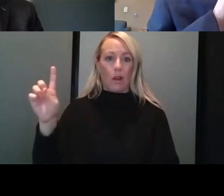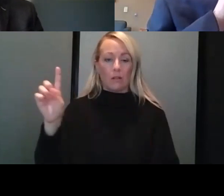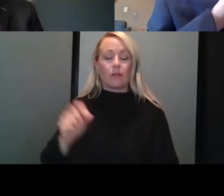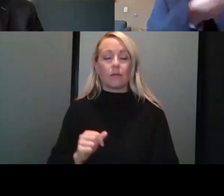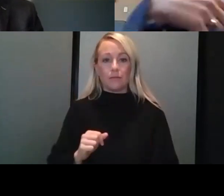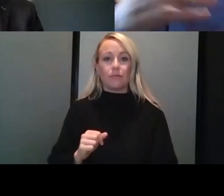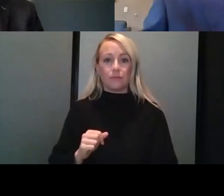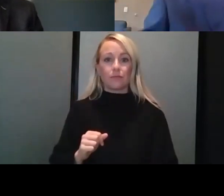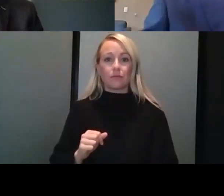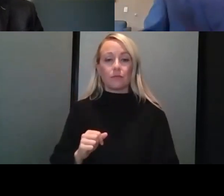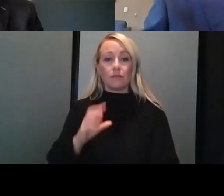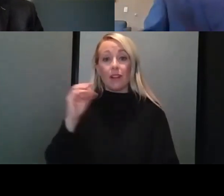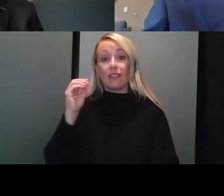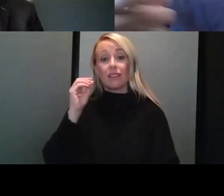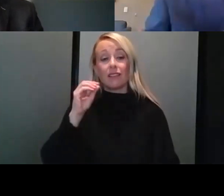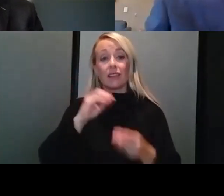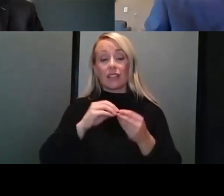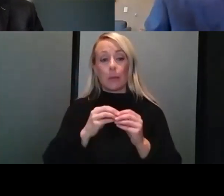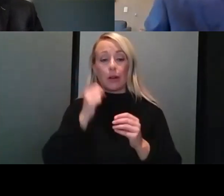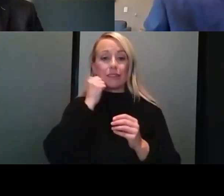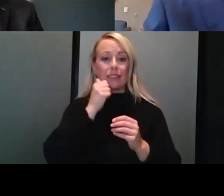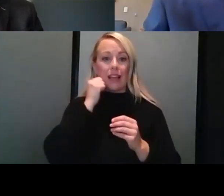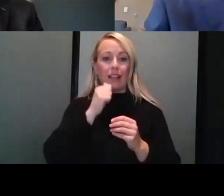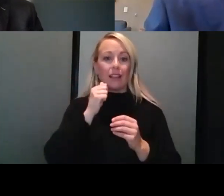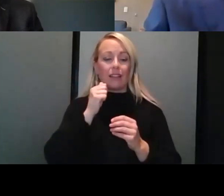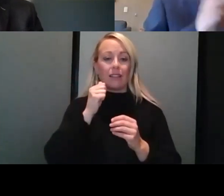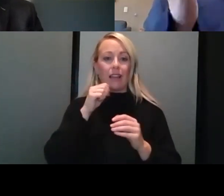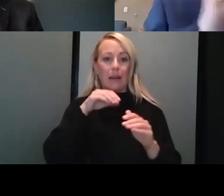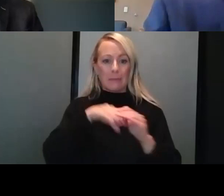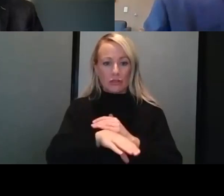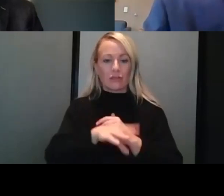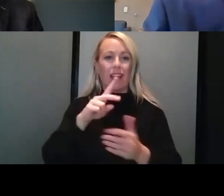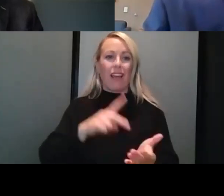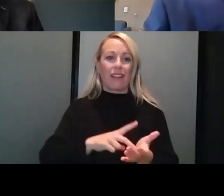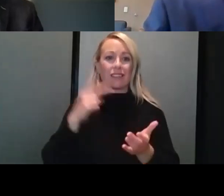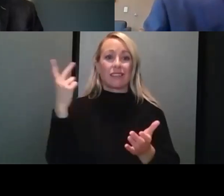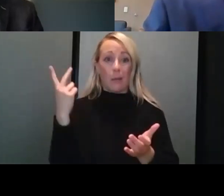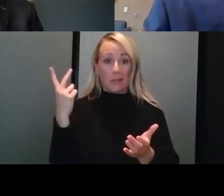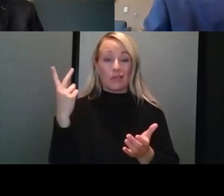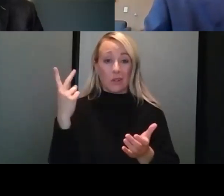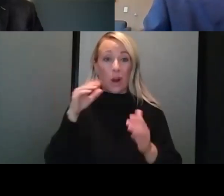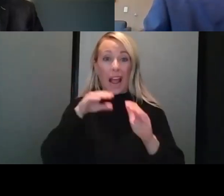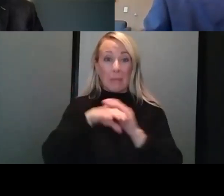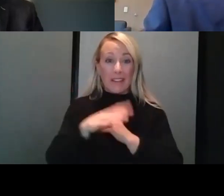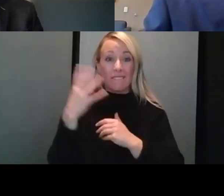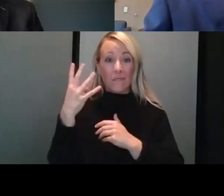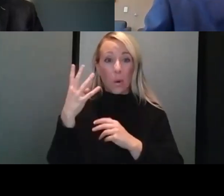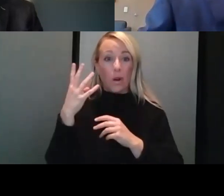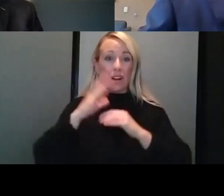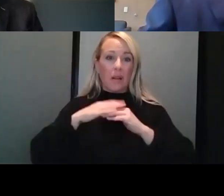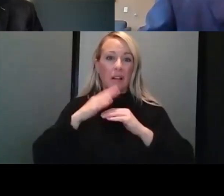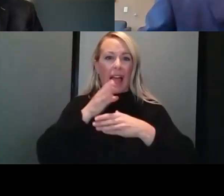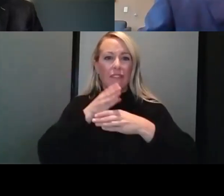And then the number of daily admissions has doubled in a week where we're admitting almost four a day again. So,